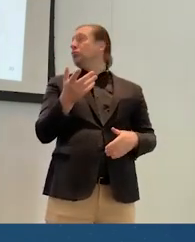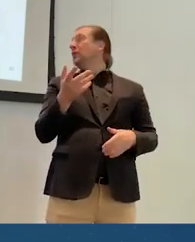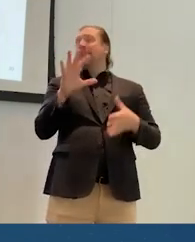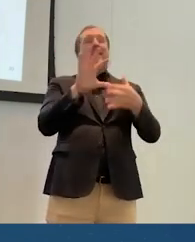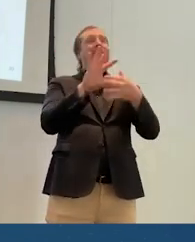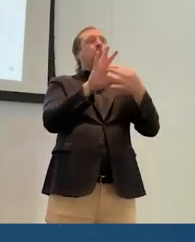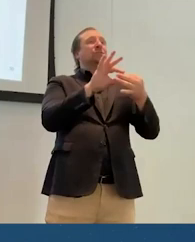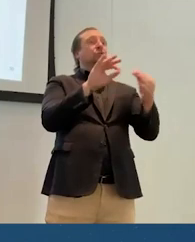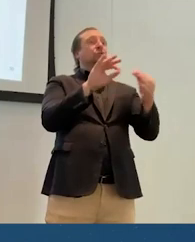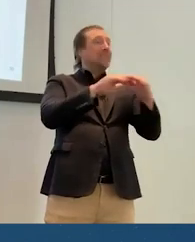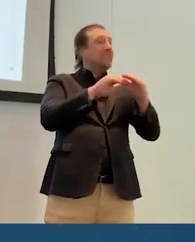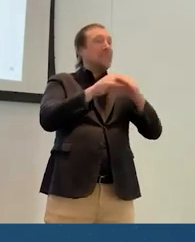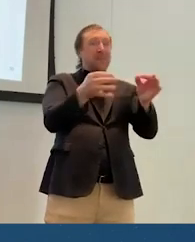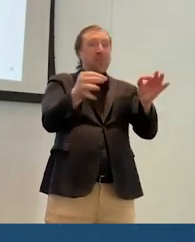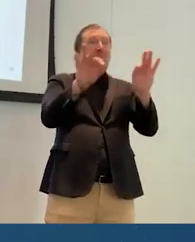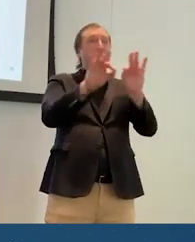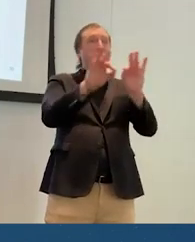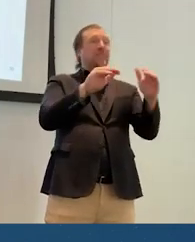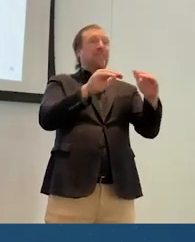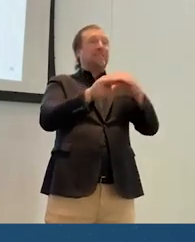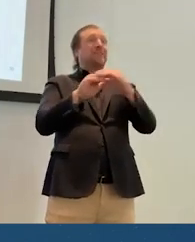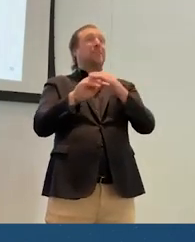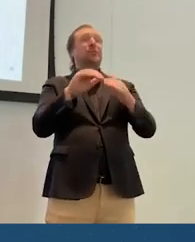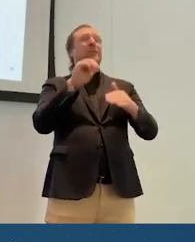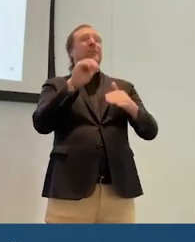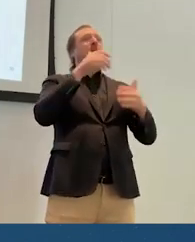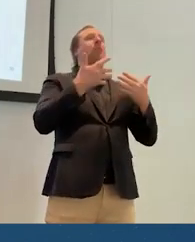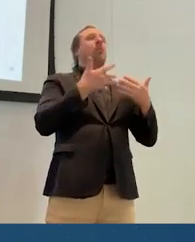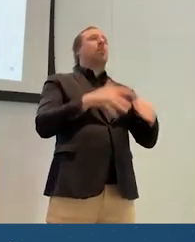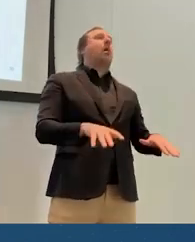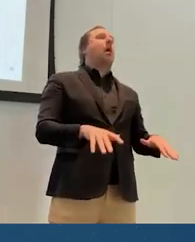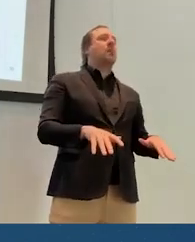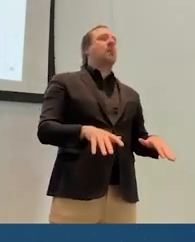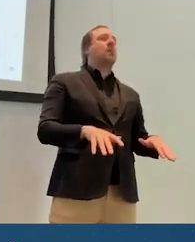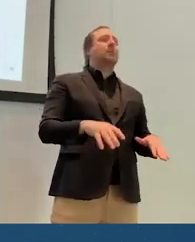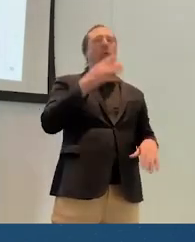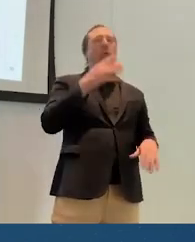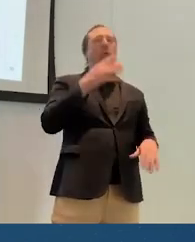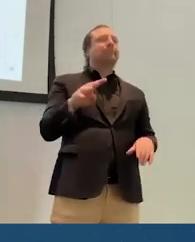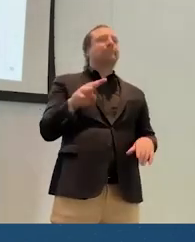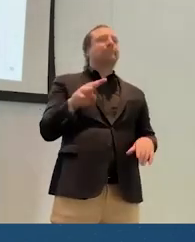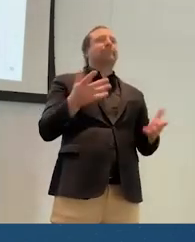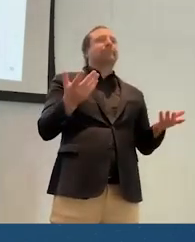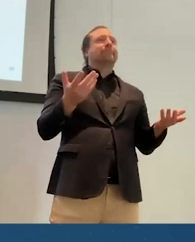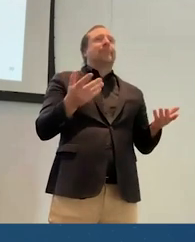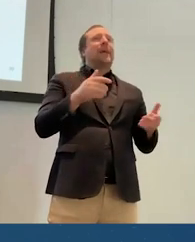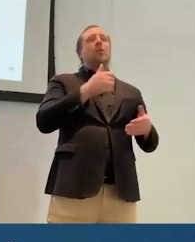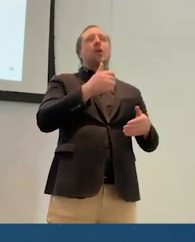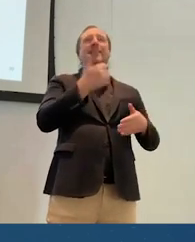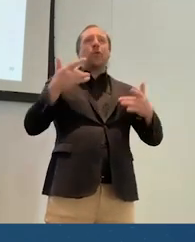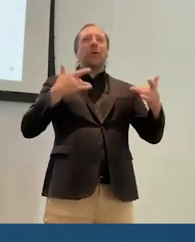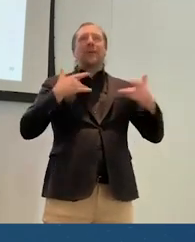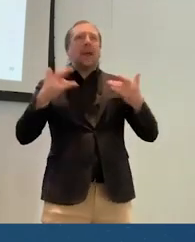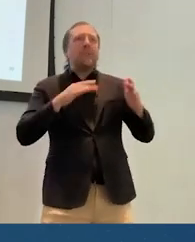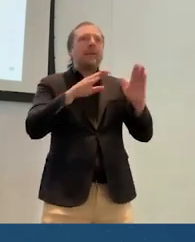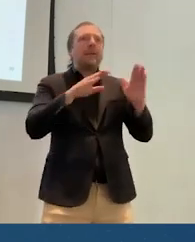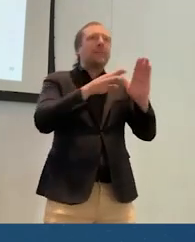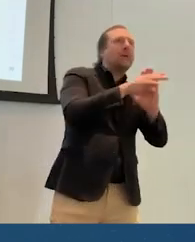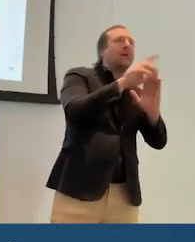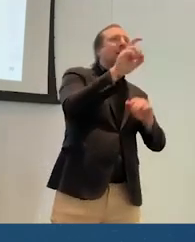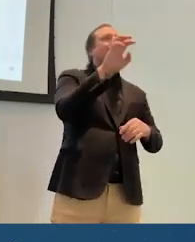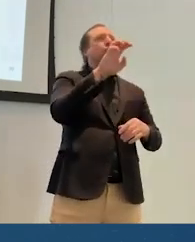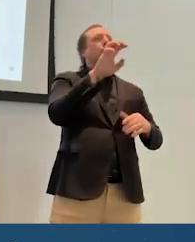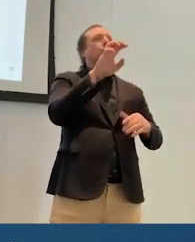message of accessibility and the importance of accessibility isn't lost in all of the other, you know, excitement and hype about XR